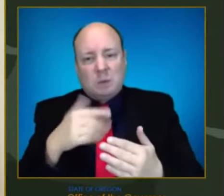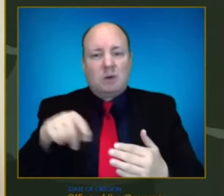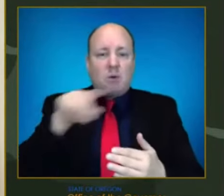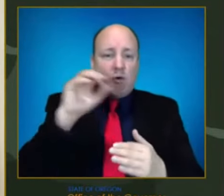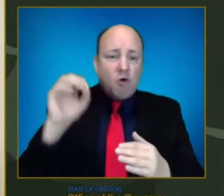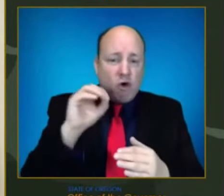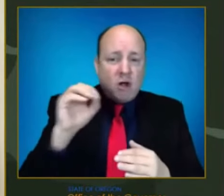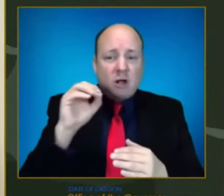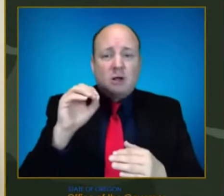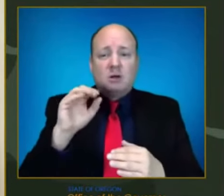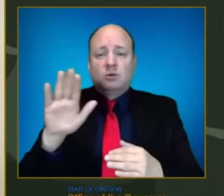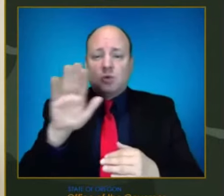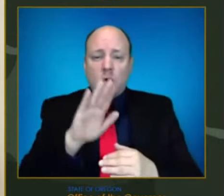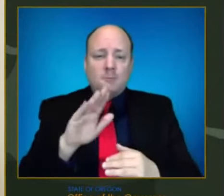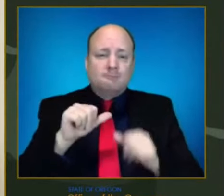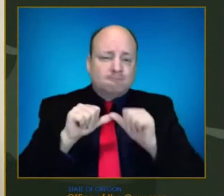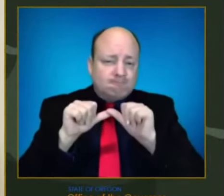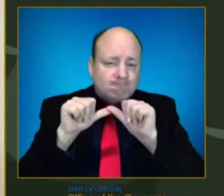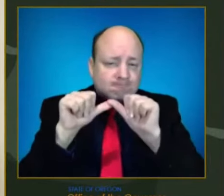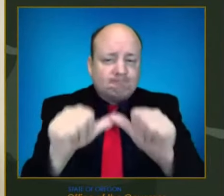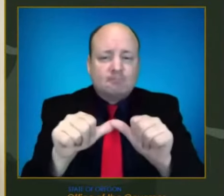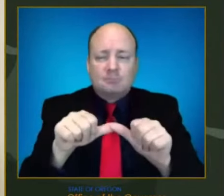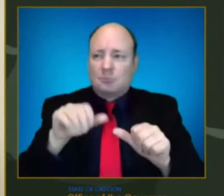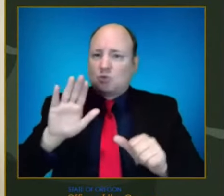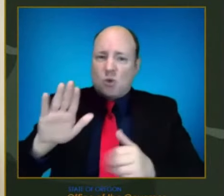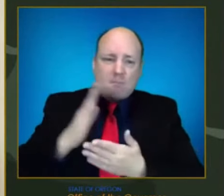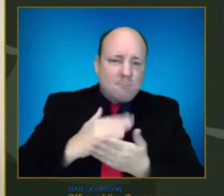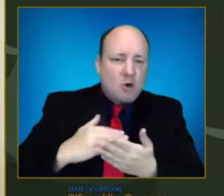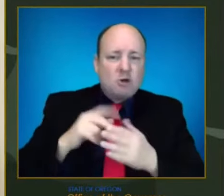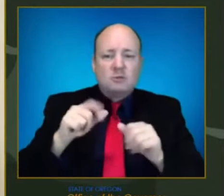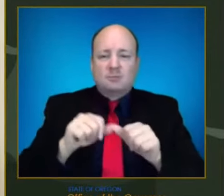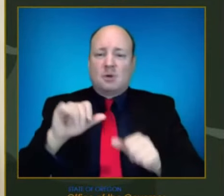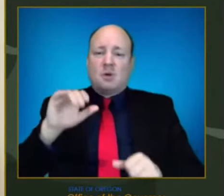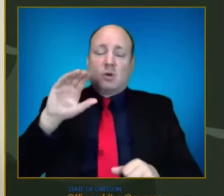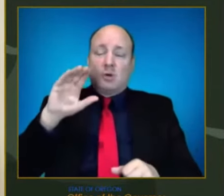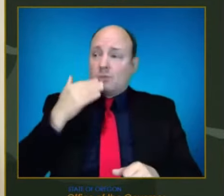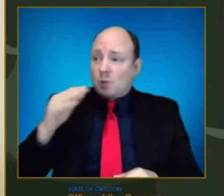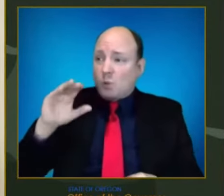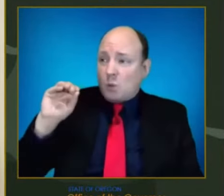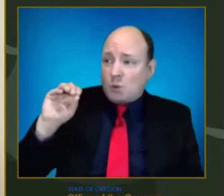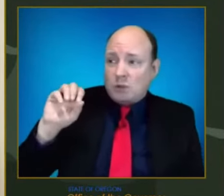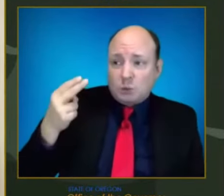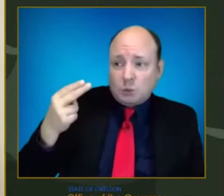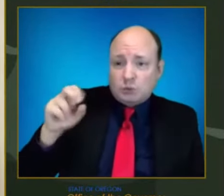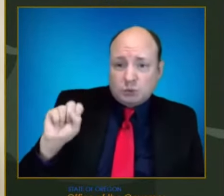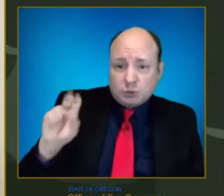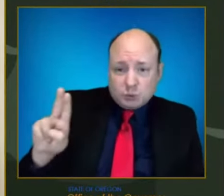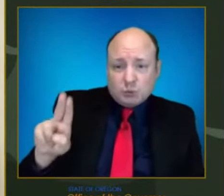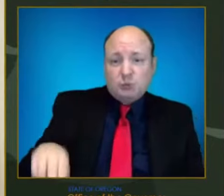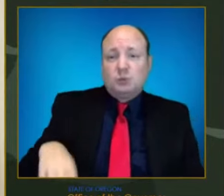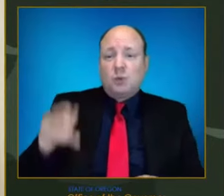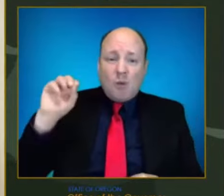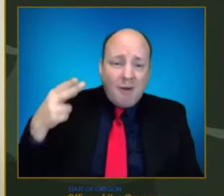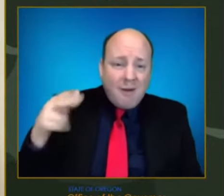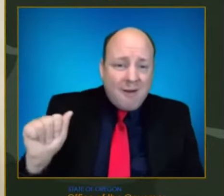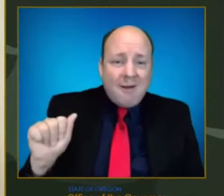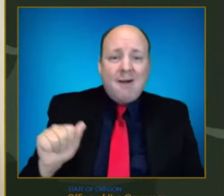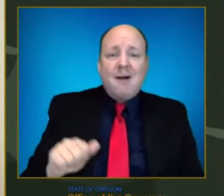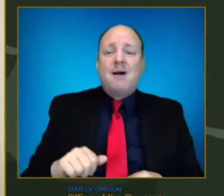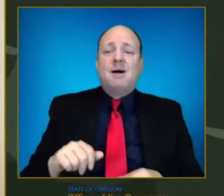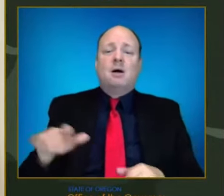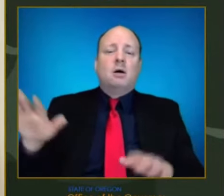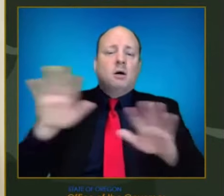help us. Thank you to OHSU and the amazing team at OHA for their extraordinary leadership efforts.